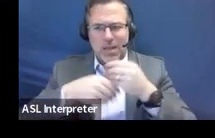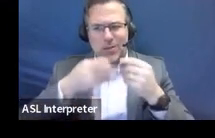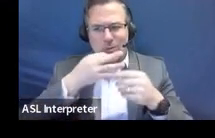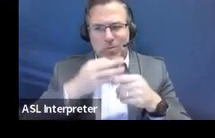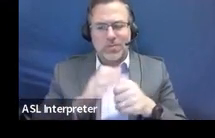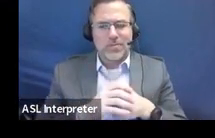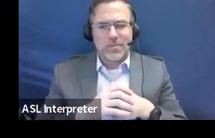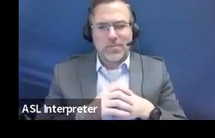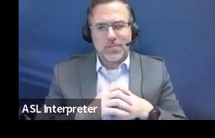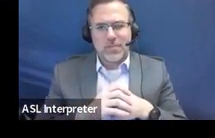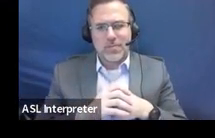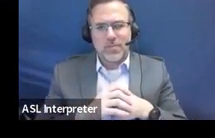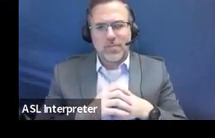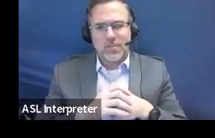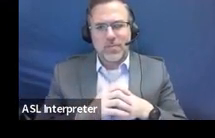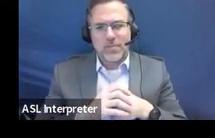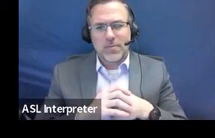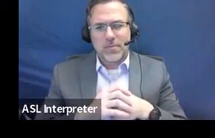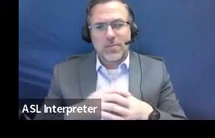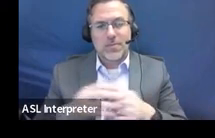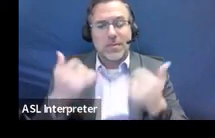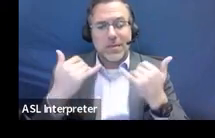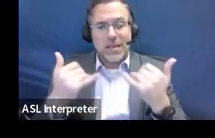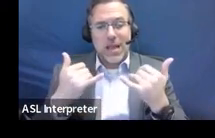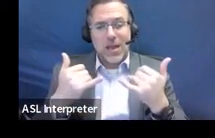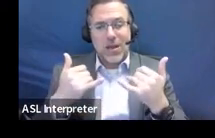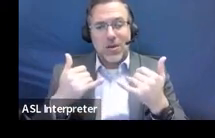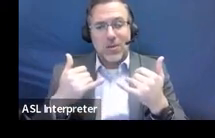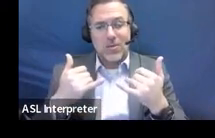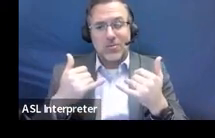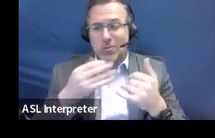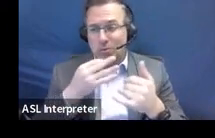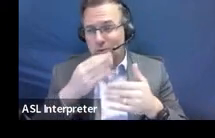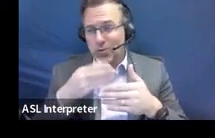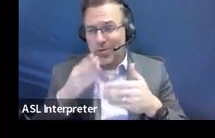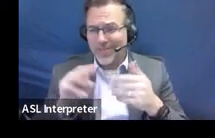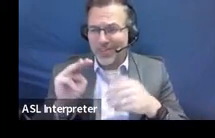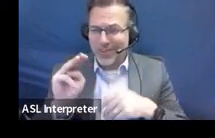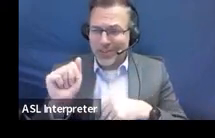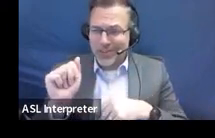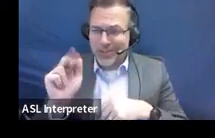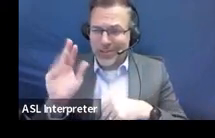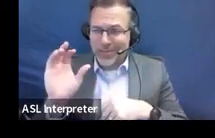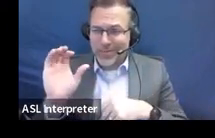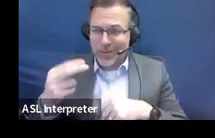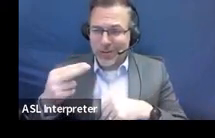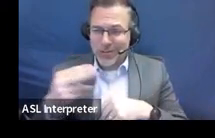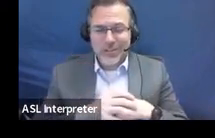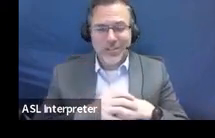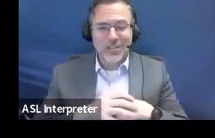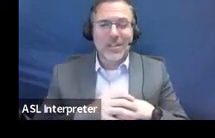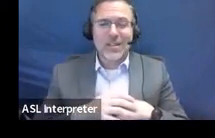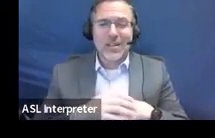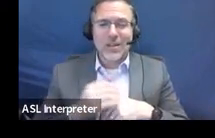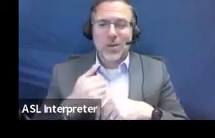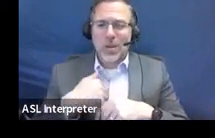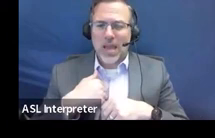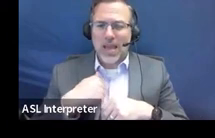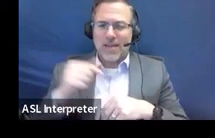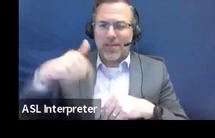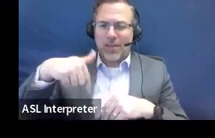And yes, we are up to the end of March, which is hard to believe. So we have a little Q and a on